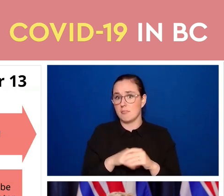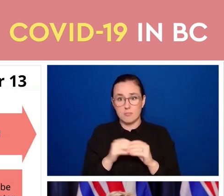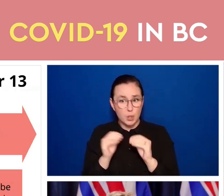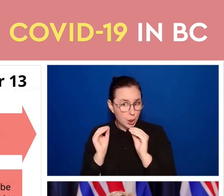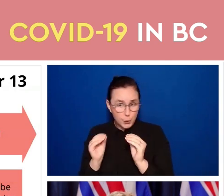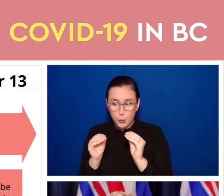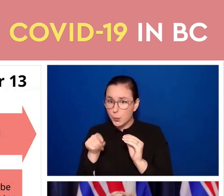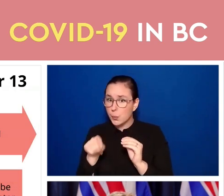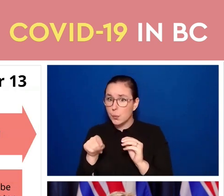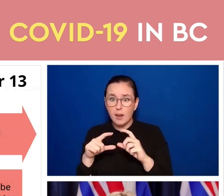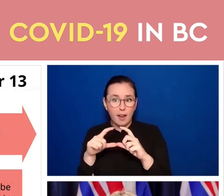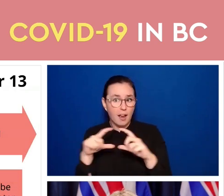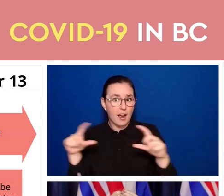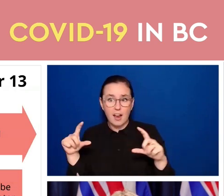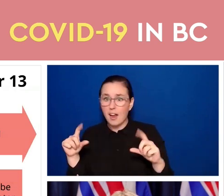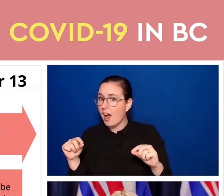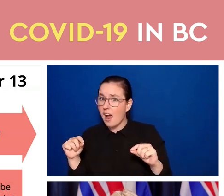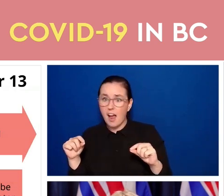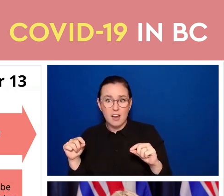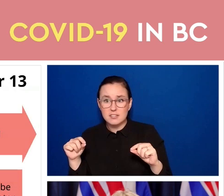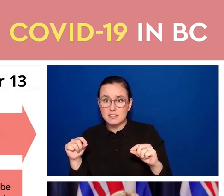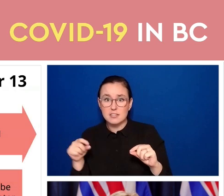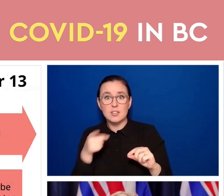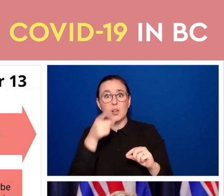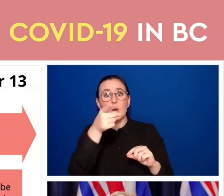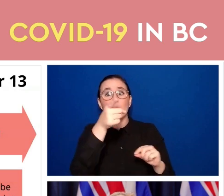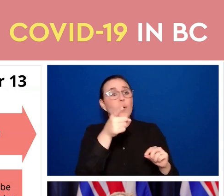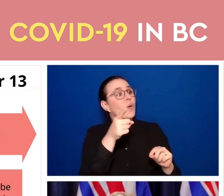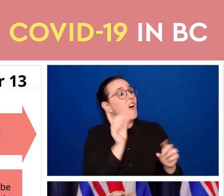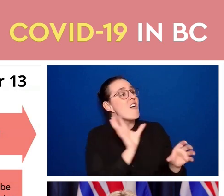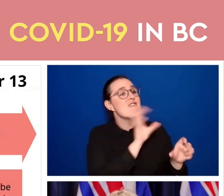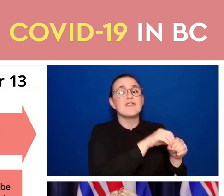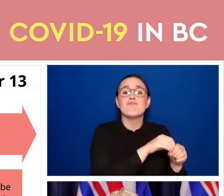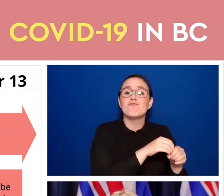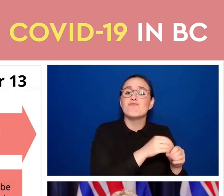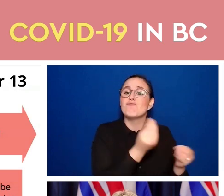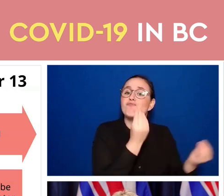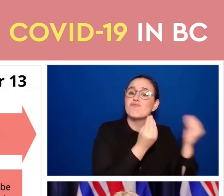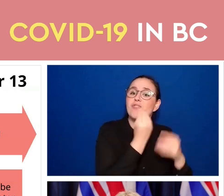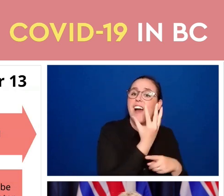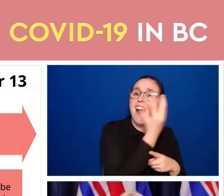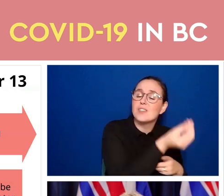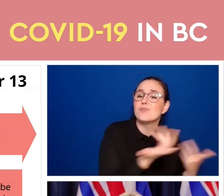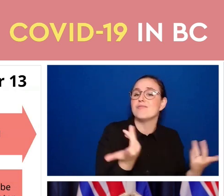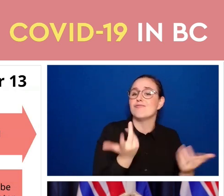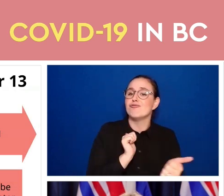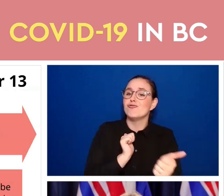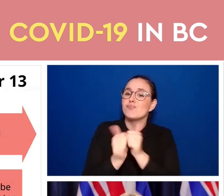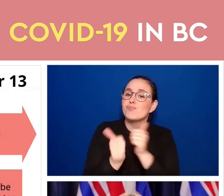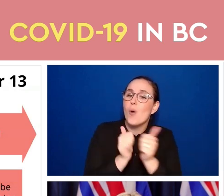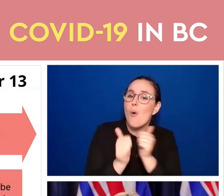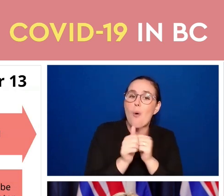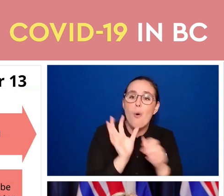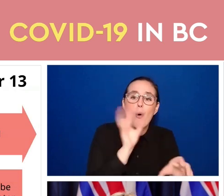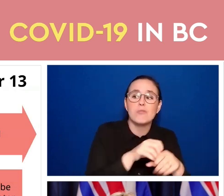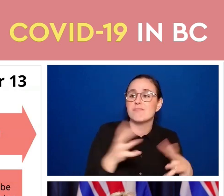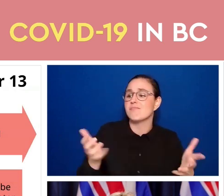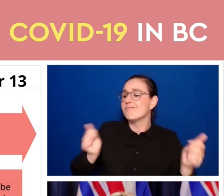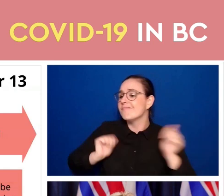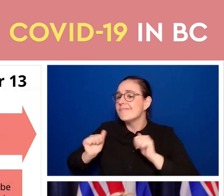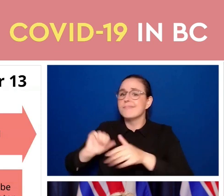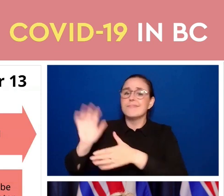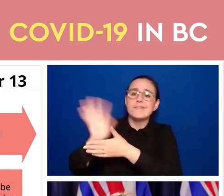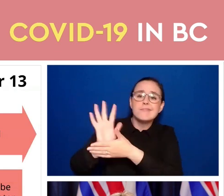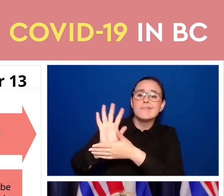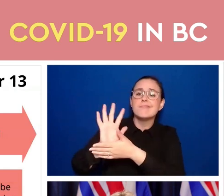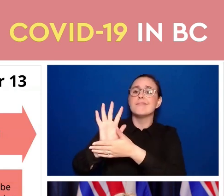recreational events and activities might have needed even more restrictions and measures than what we have in place today as we're moving into